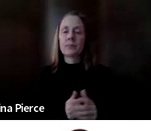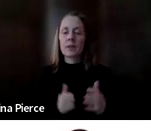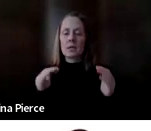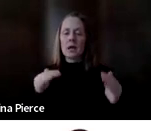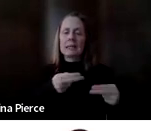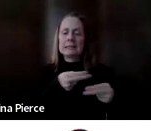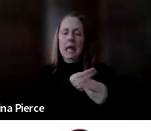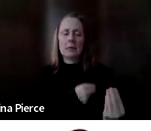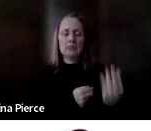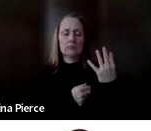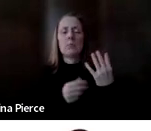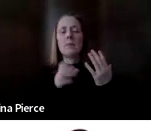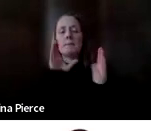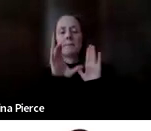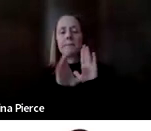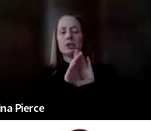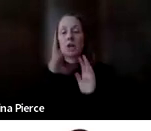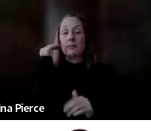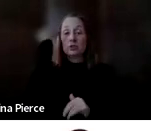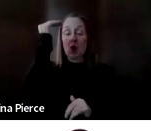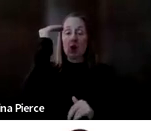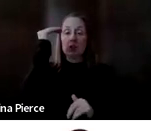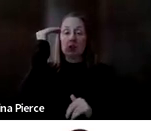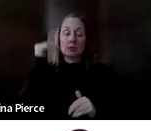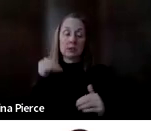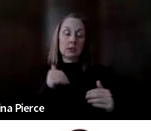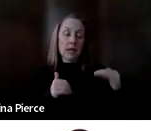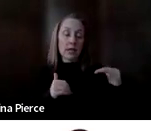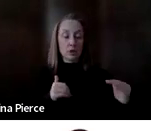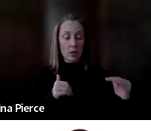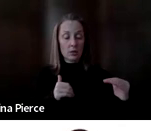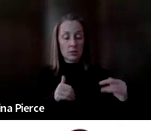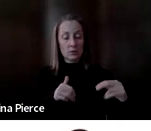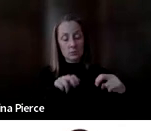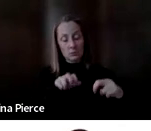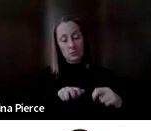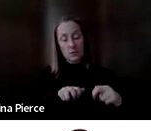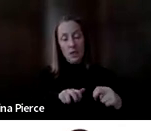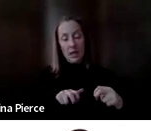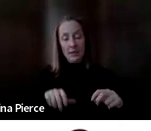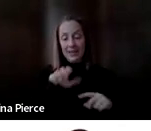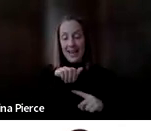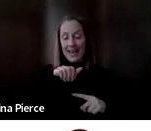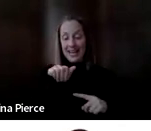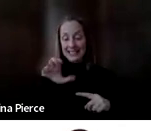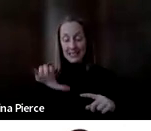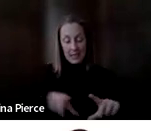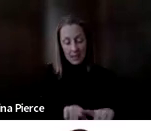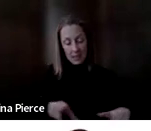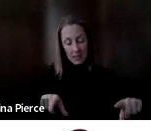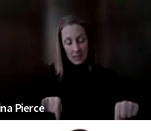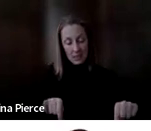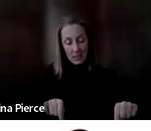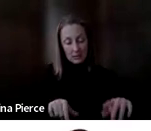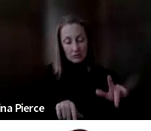a high tech AAC system with a child sitting on the floor in front of them touching buttons while it looks like they're playing with cars.